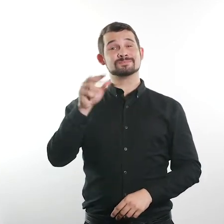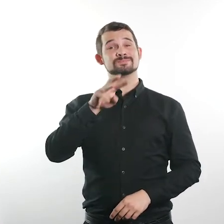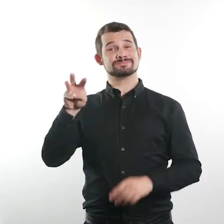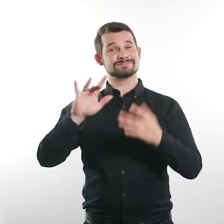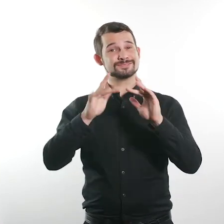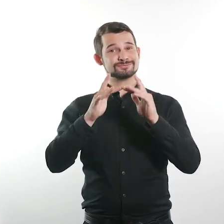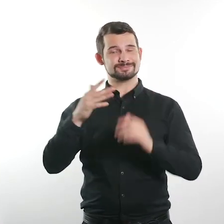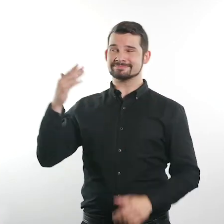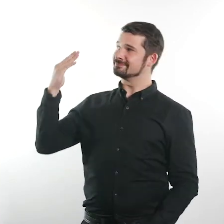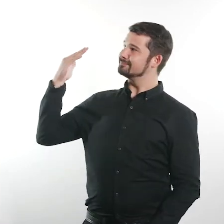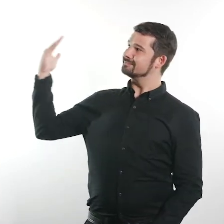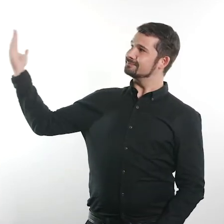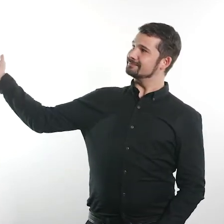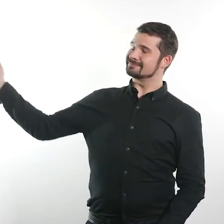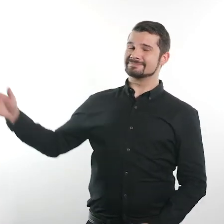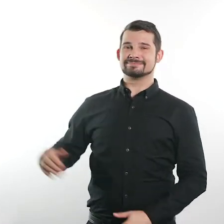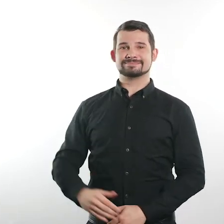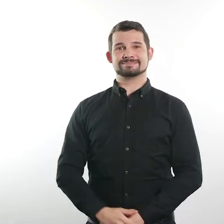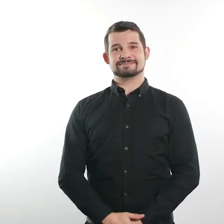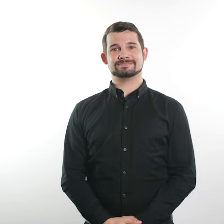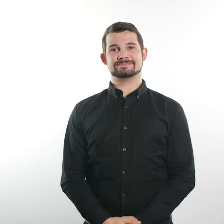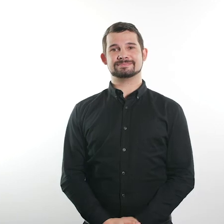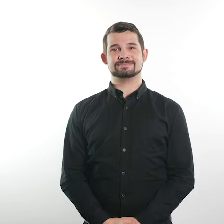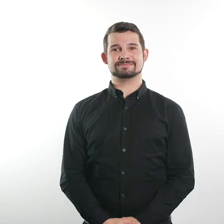slash accessible GC. Let's see.